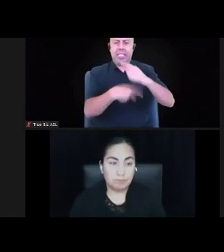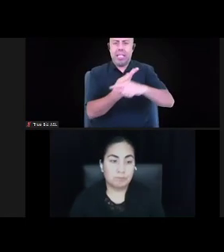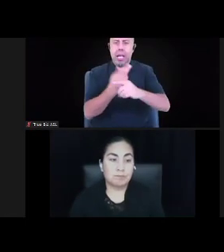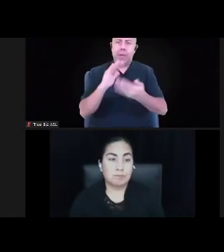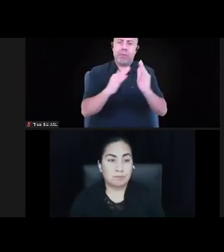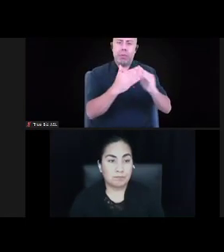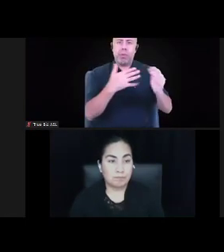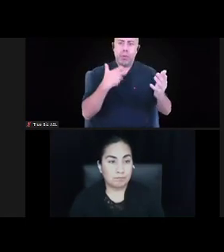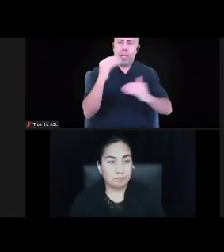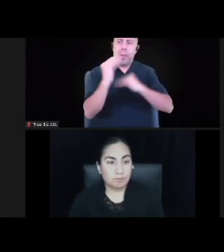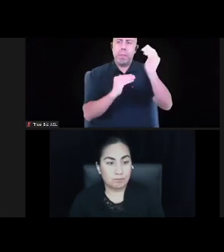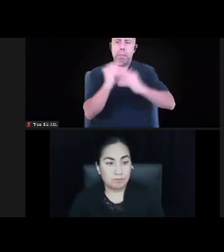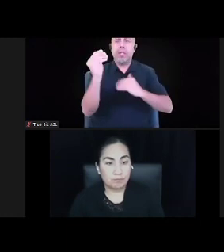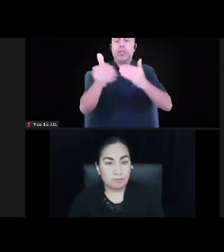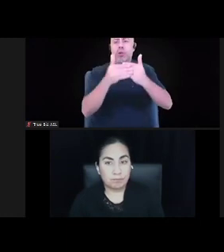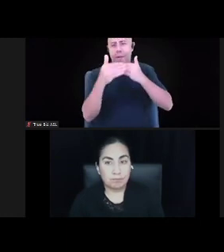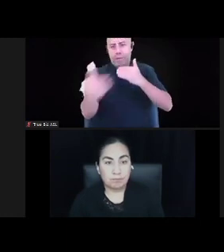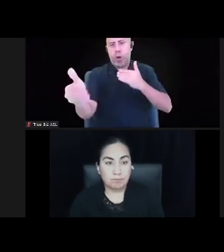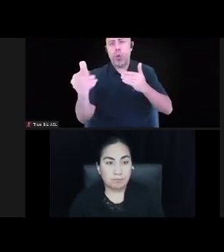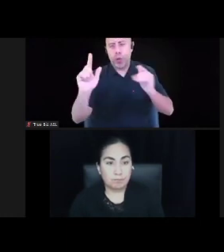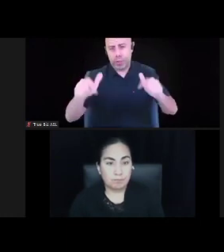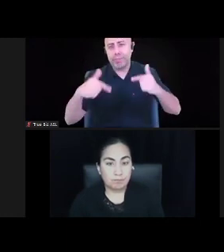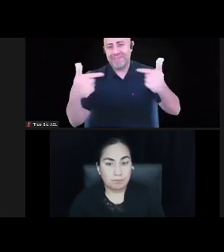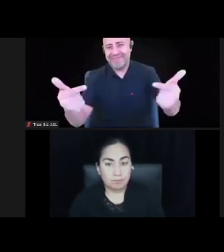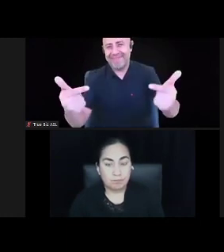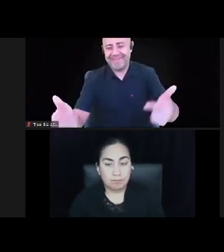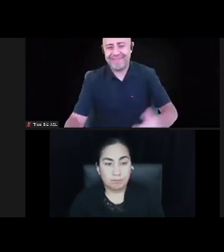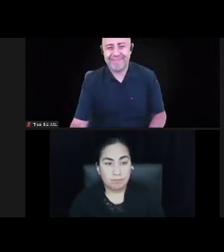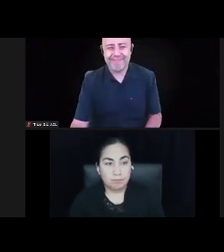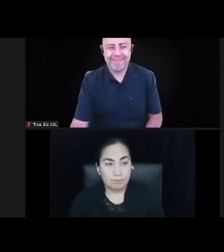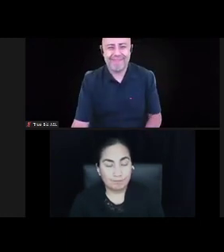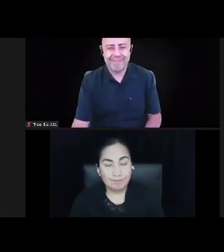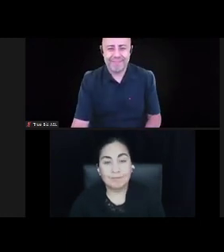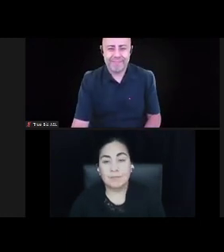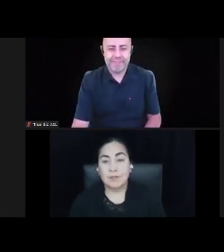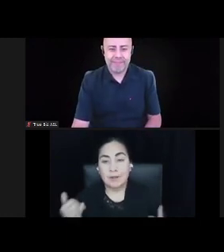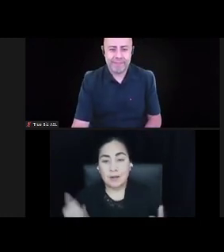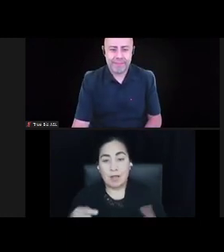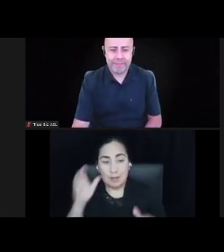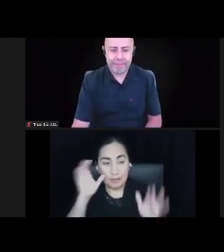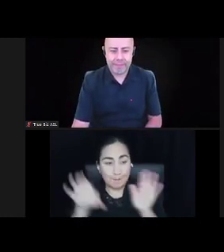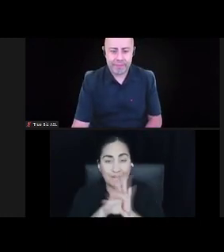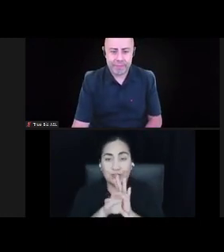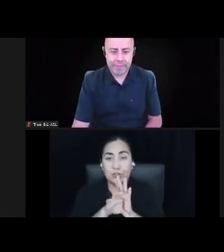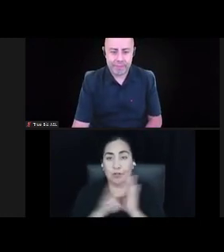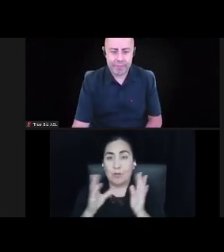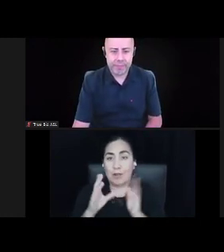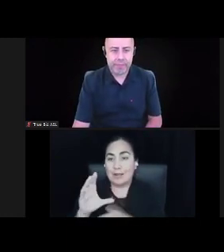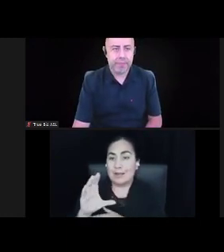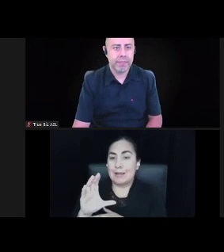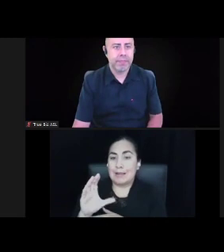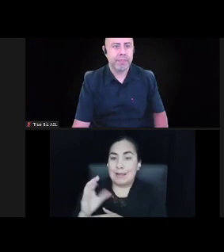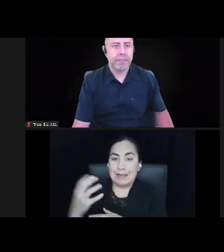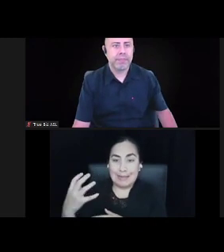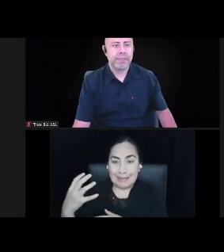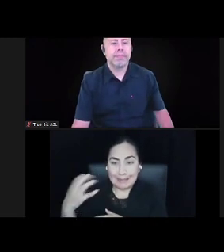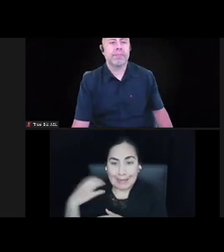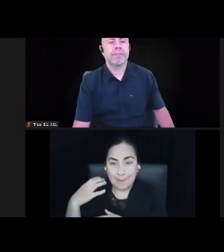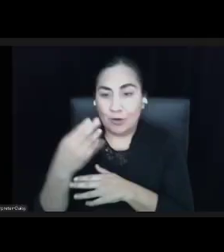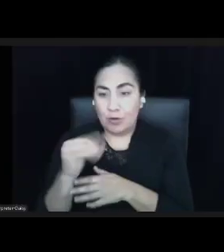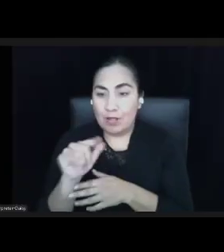This is a picture of what is now known as the Capitol Hill Autonomous Zone or the Capitol Hill Occupied Protest.